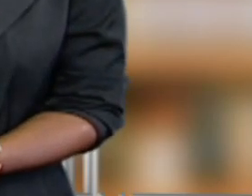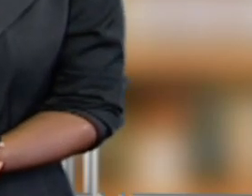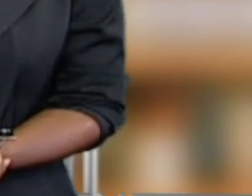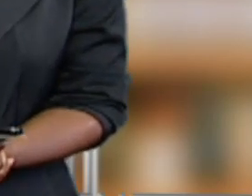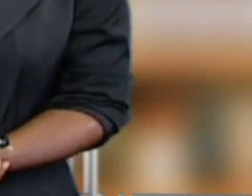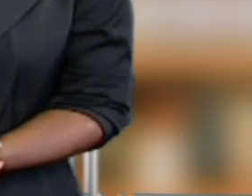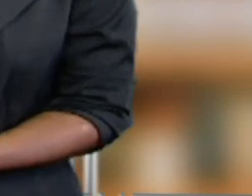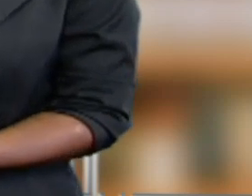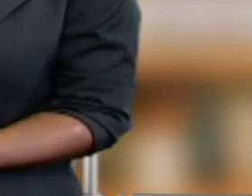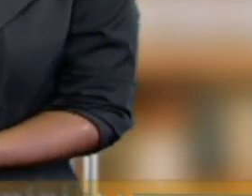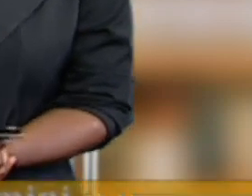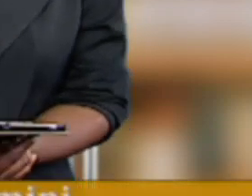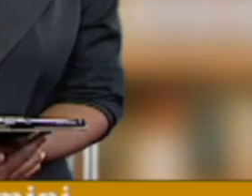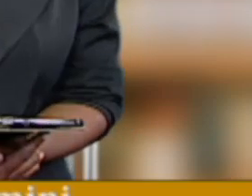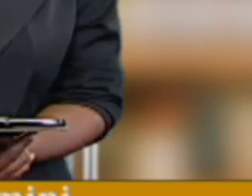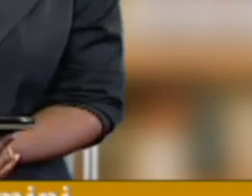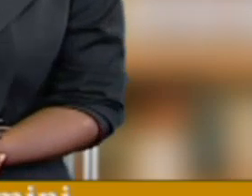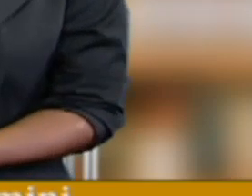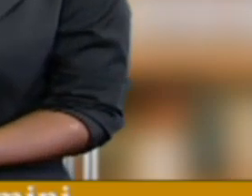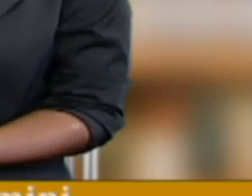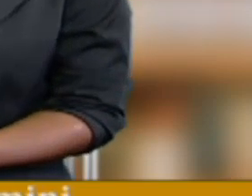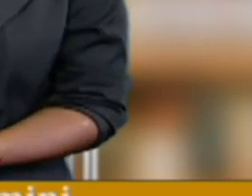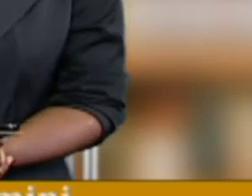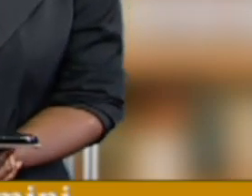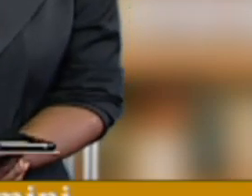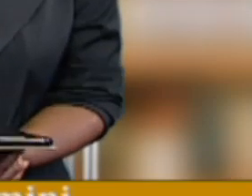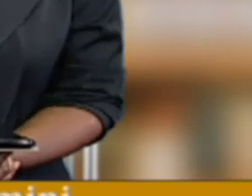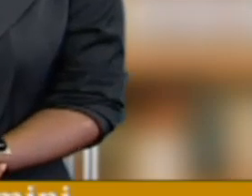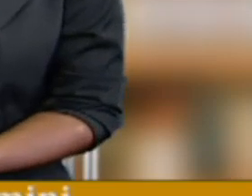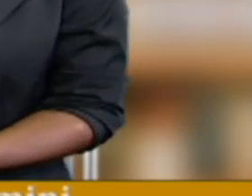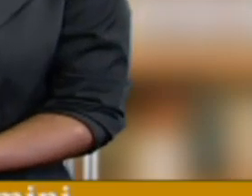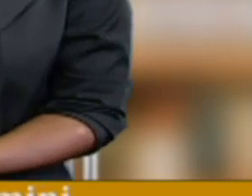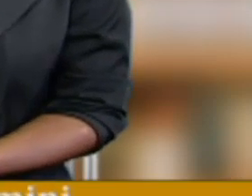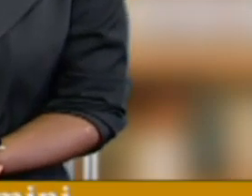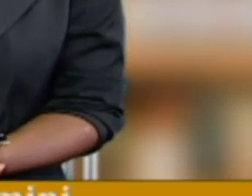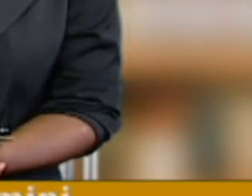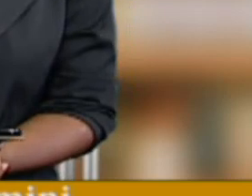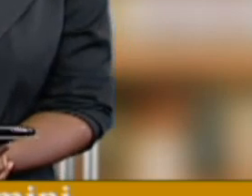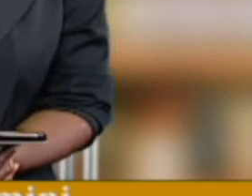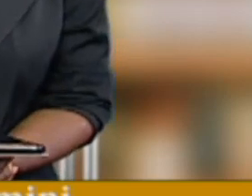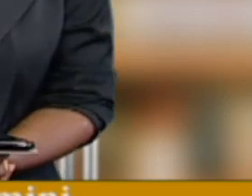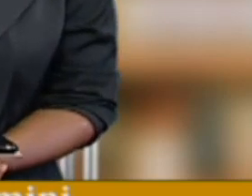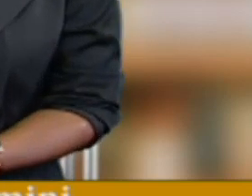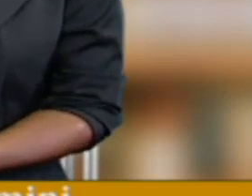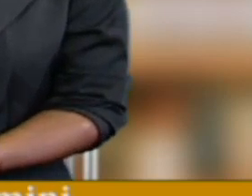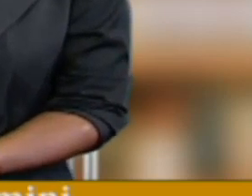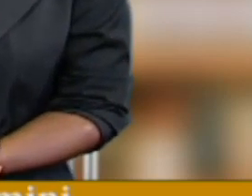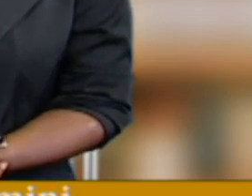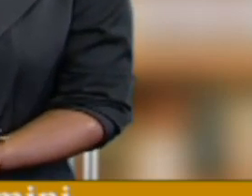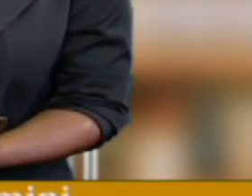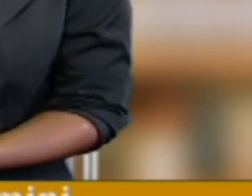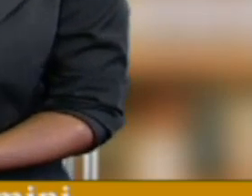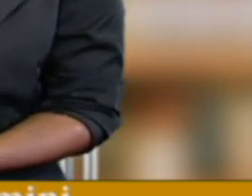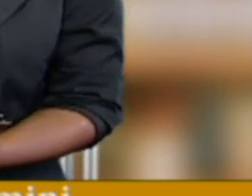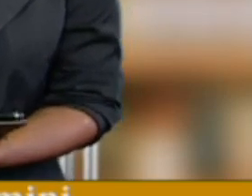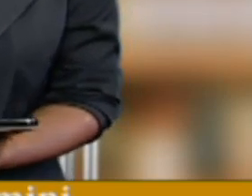Welcome to Home Study, a tele-education program that is an emergency response to the novel virus, COVID